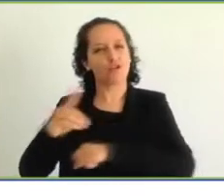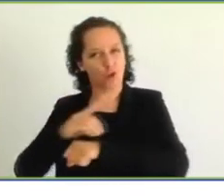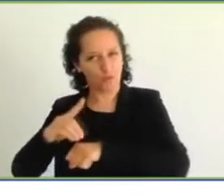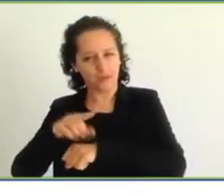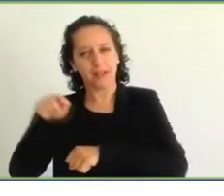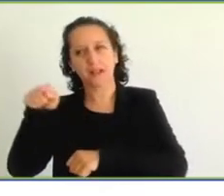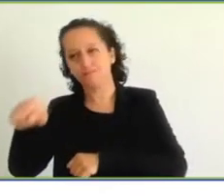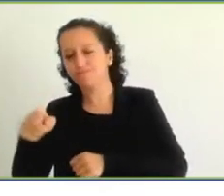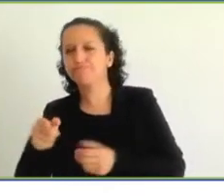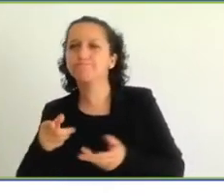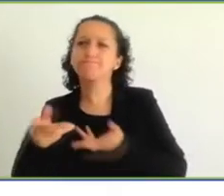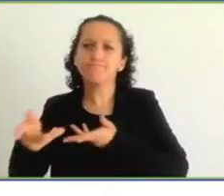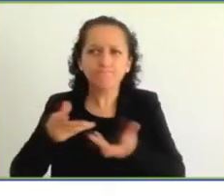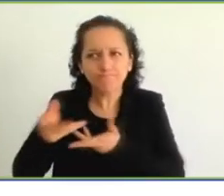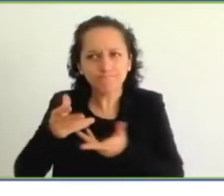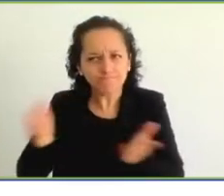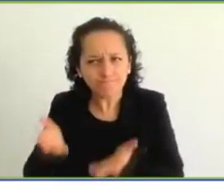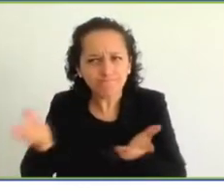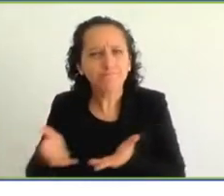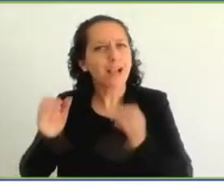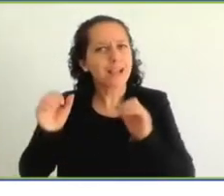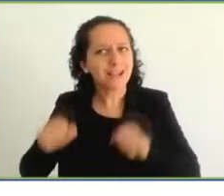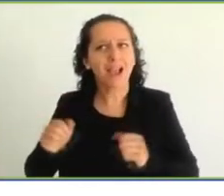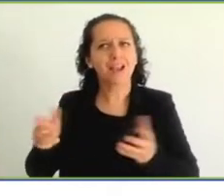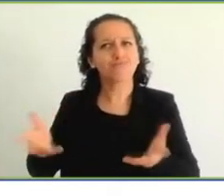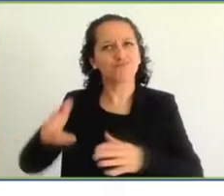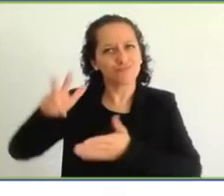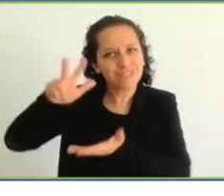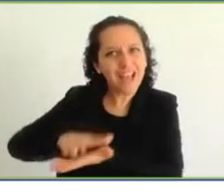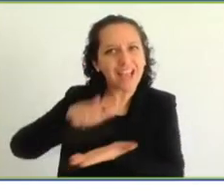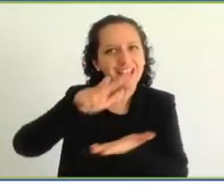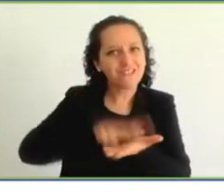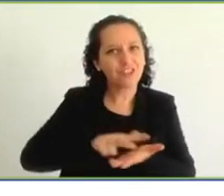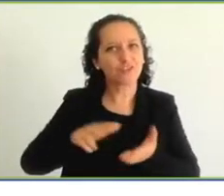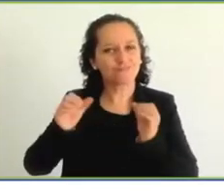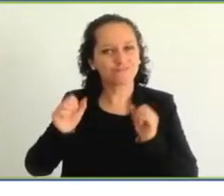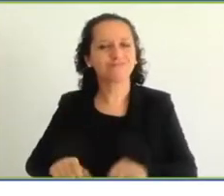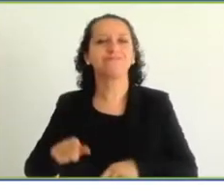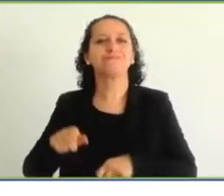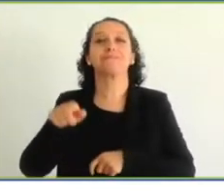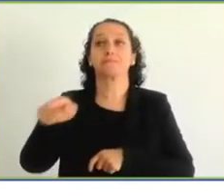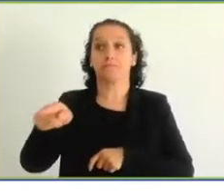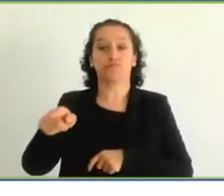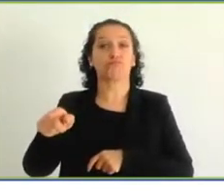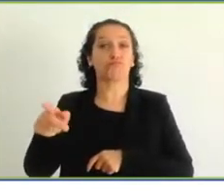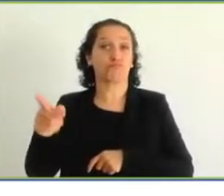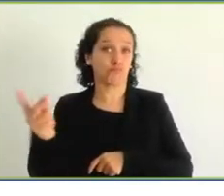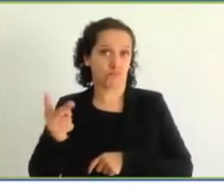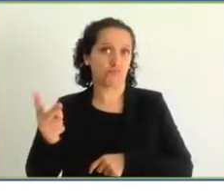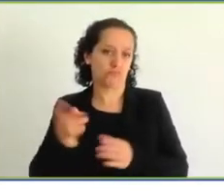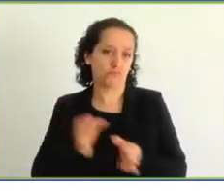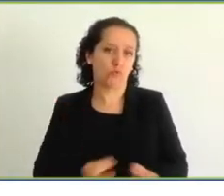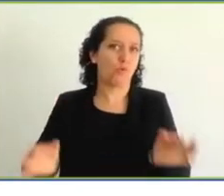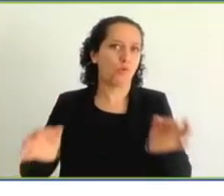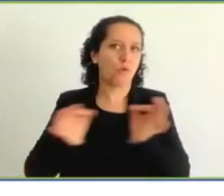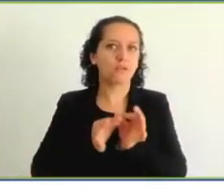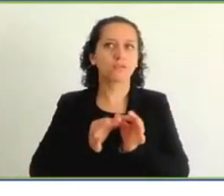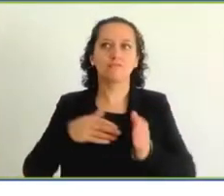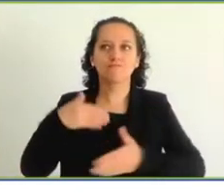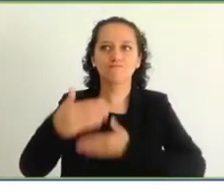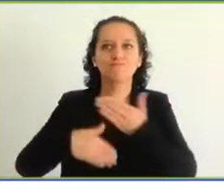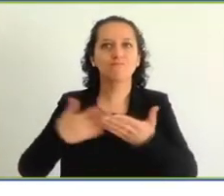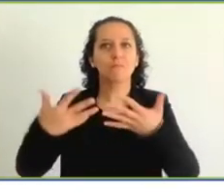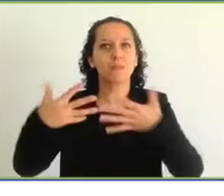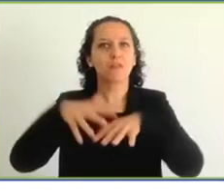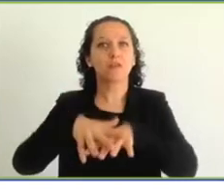they have been very instrumental in the negotiations, have not yet ratified. So, we want to thank Mr. Chamberlain Emanuel, who's right here with